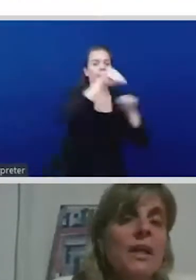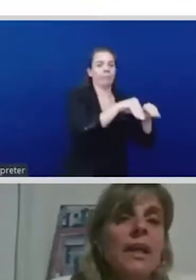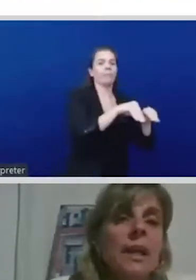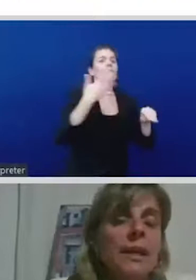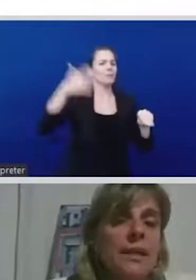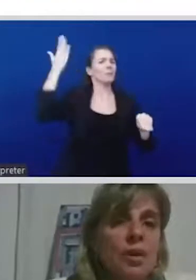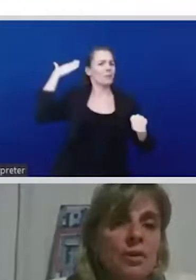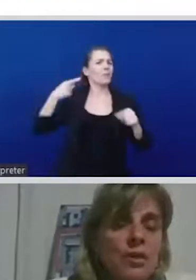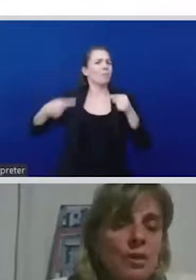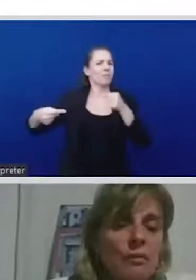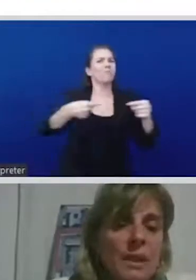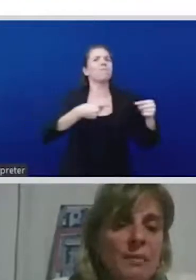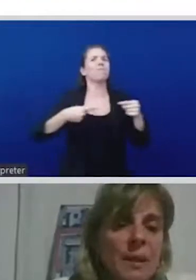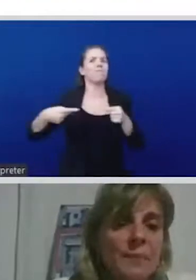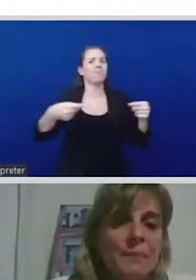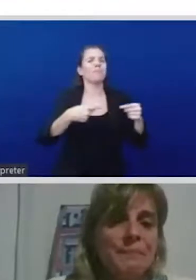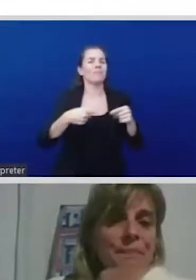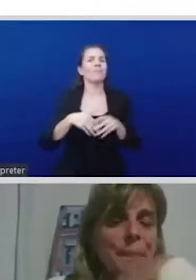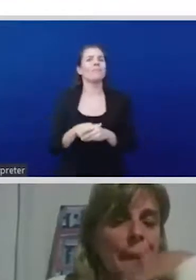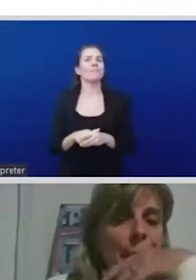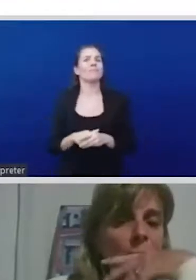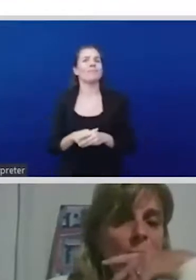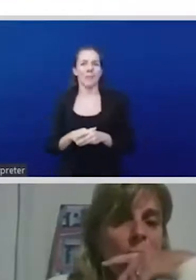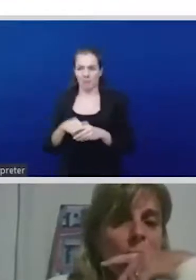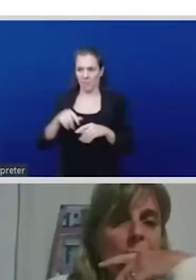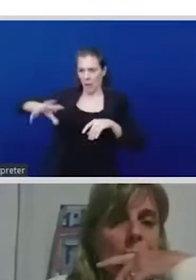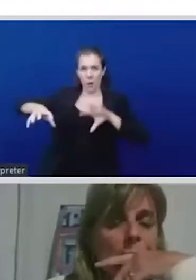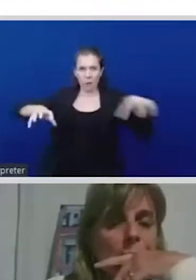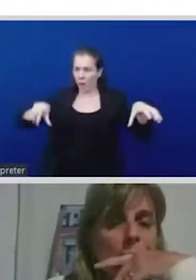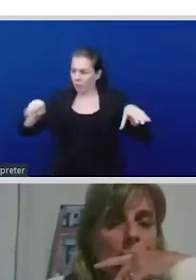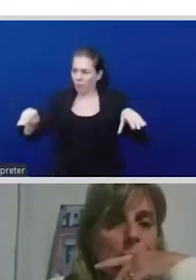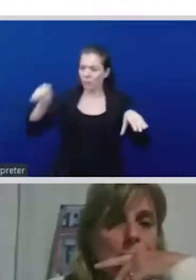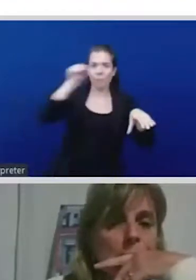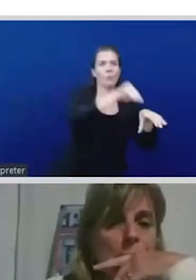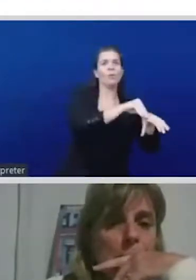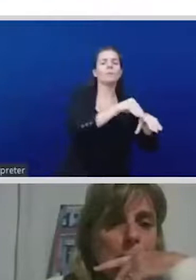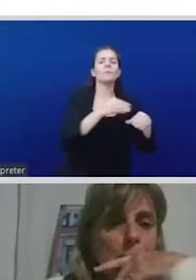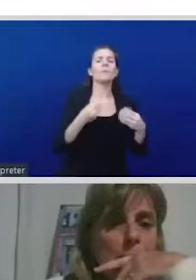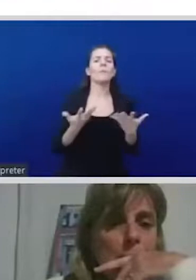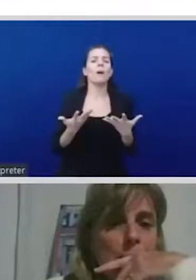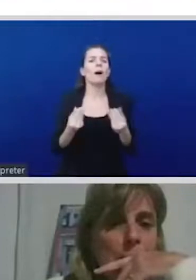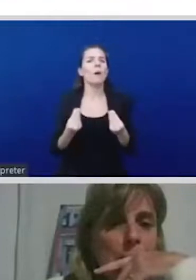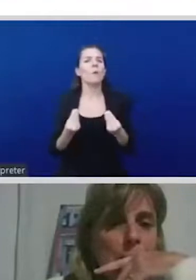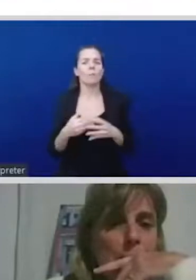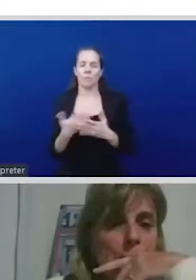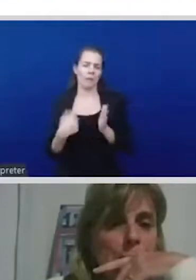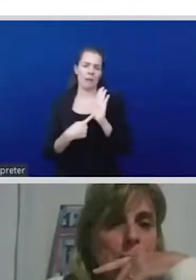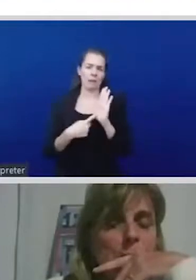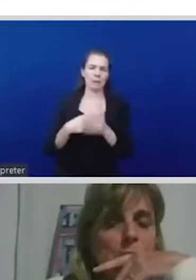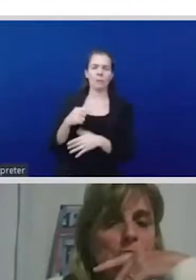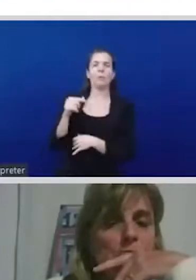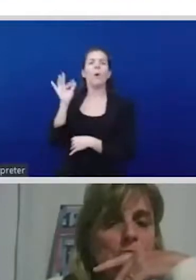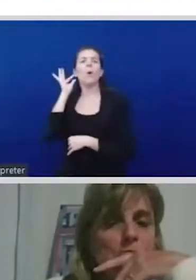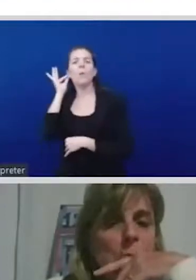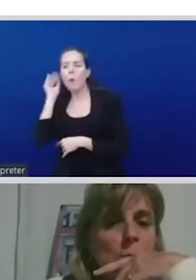in this context of pandemia sure so where linkages for women is concerned